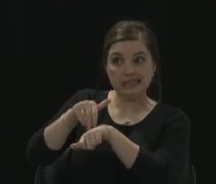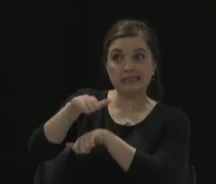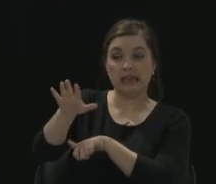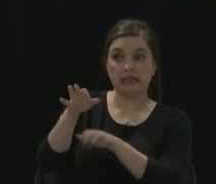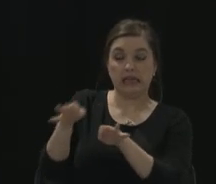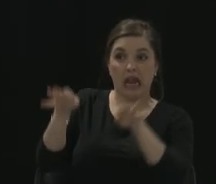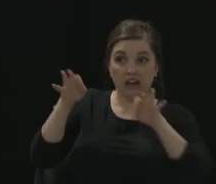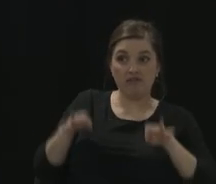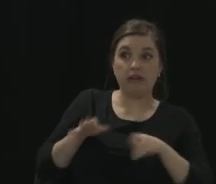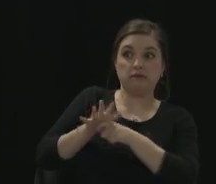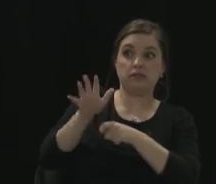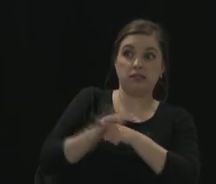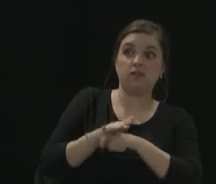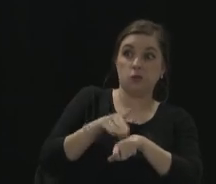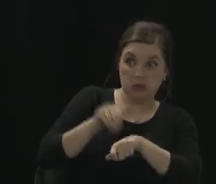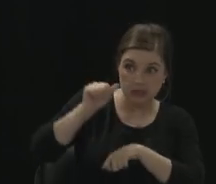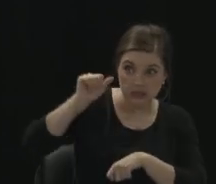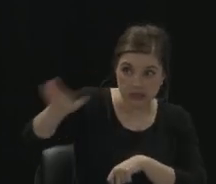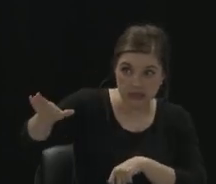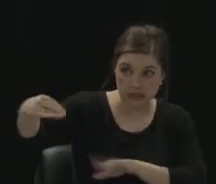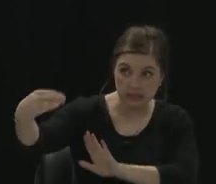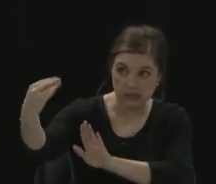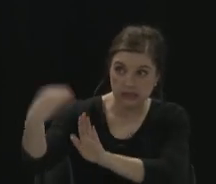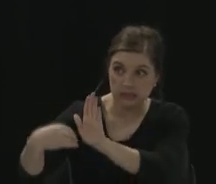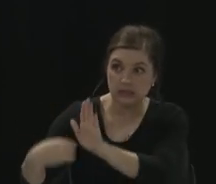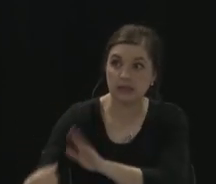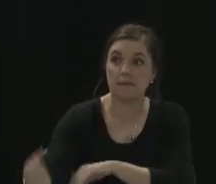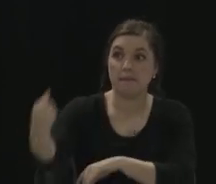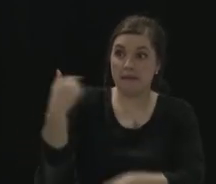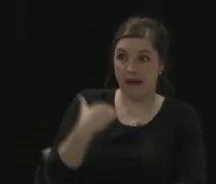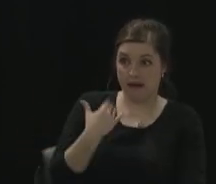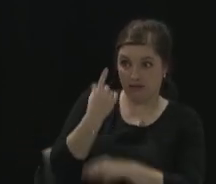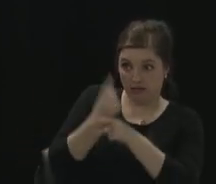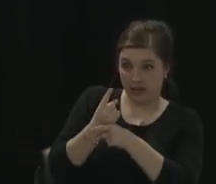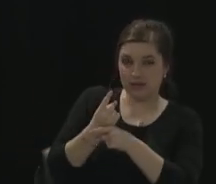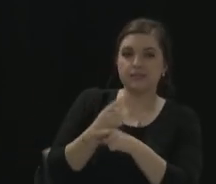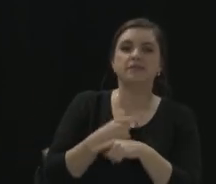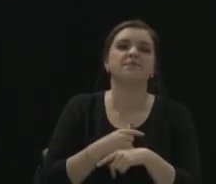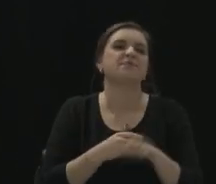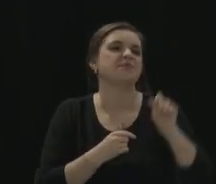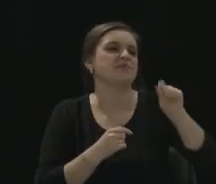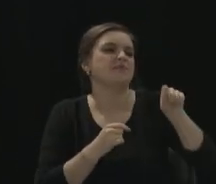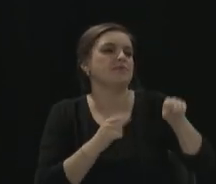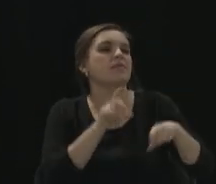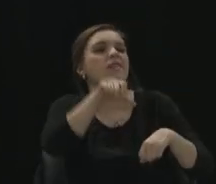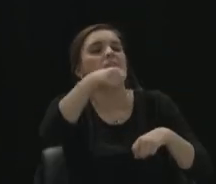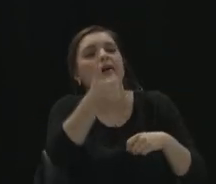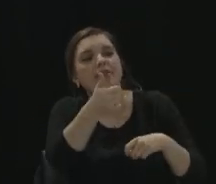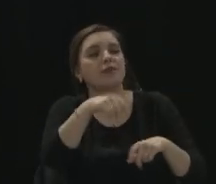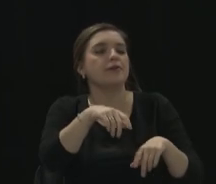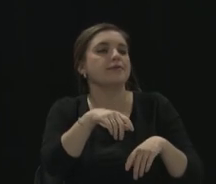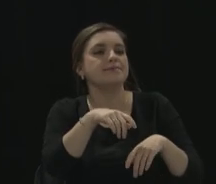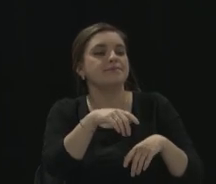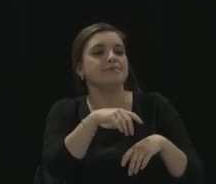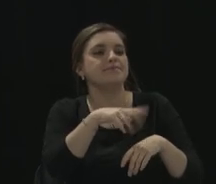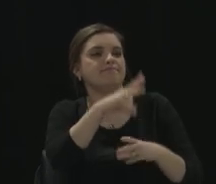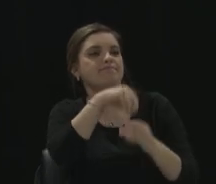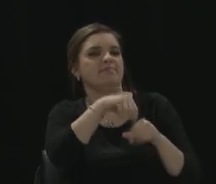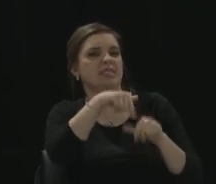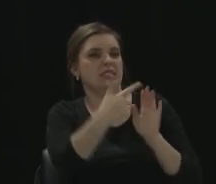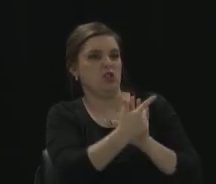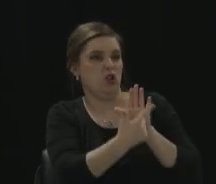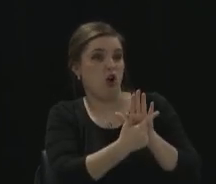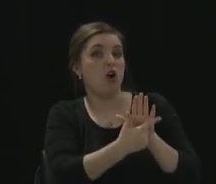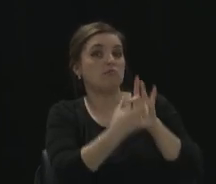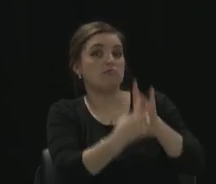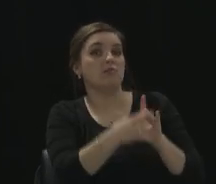back in a timely way. That's correct. Because part of the other law or the other part of this law with absentee ballots, we